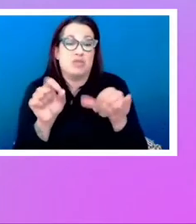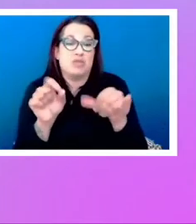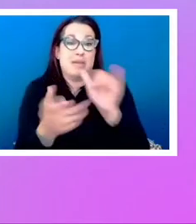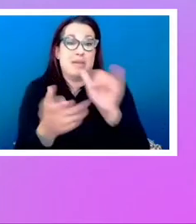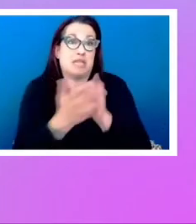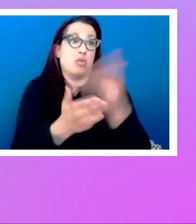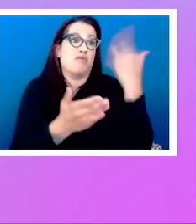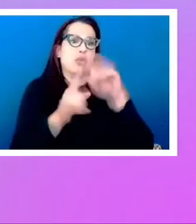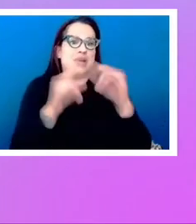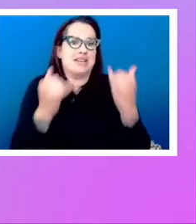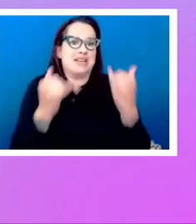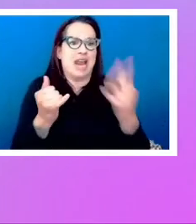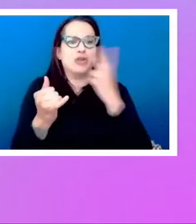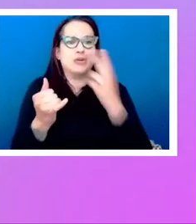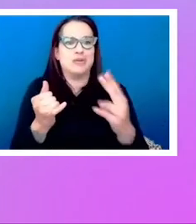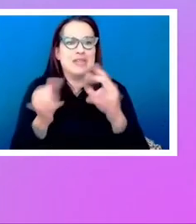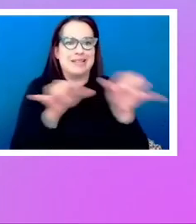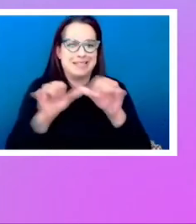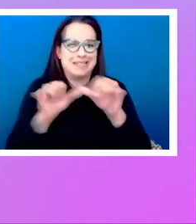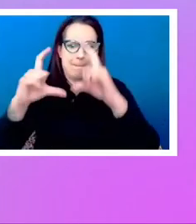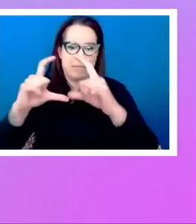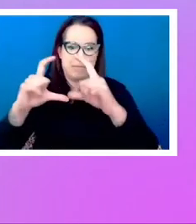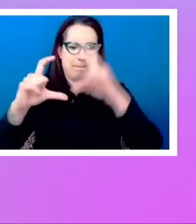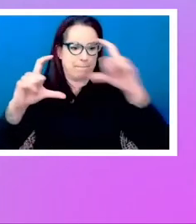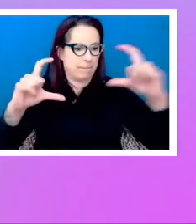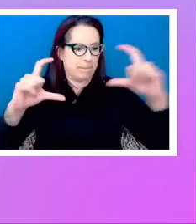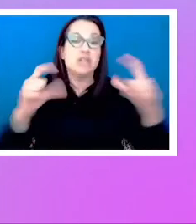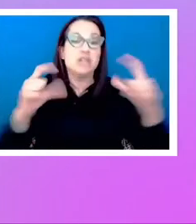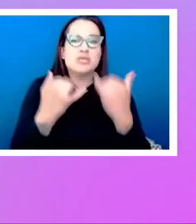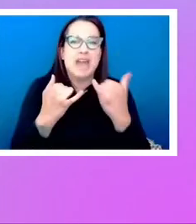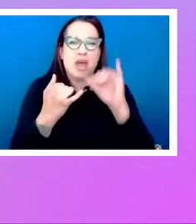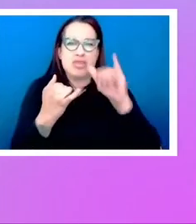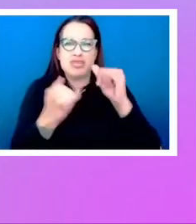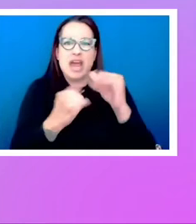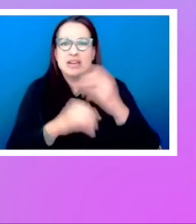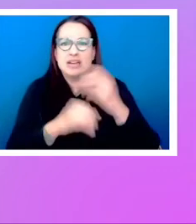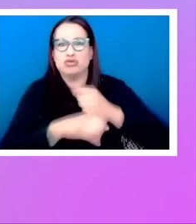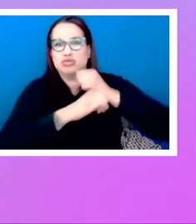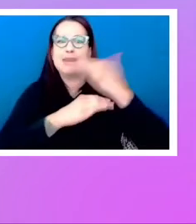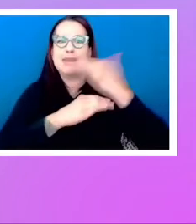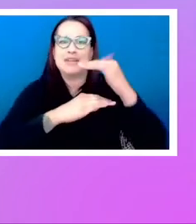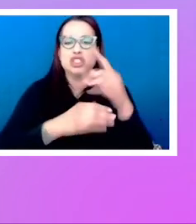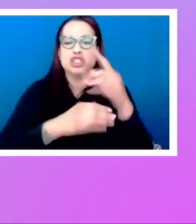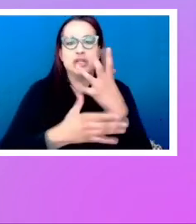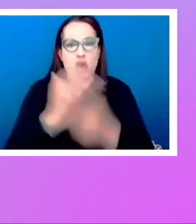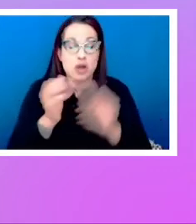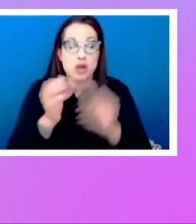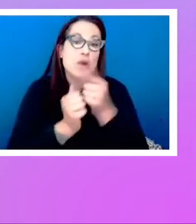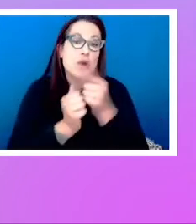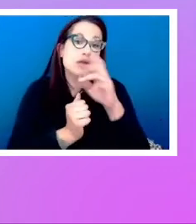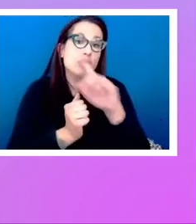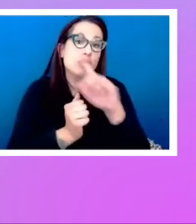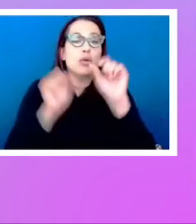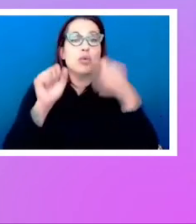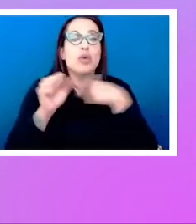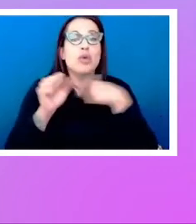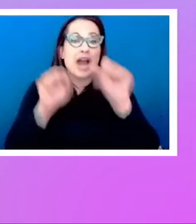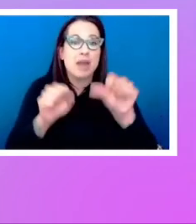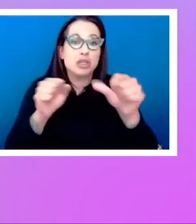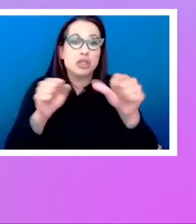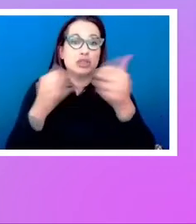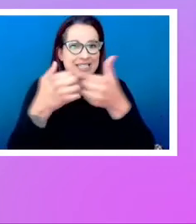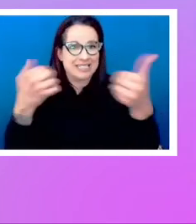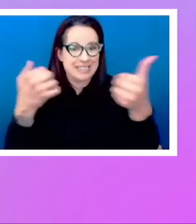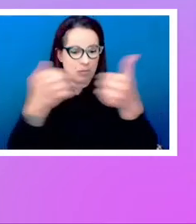So this huge limitation has gone with grid, we really got this chance to separate out the structure of the document